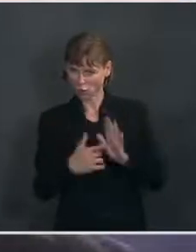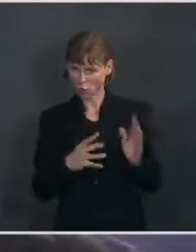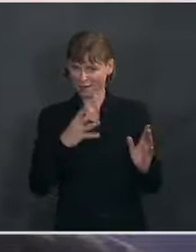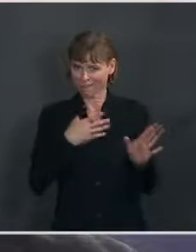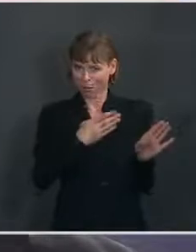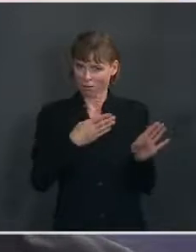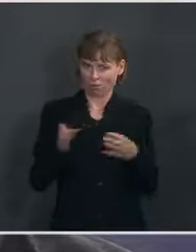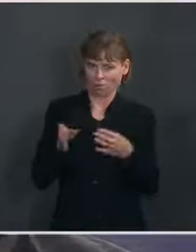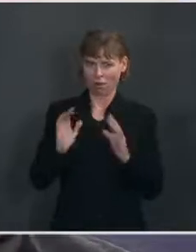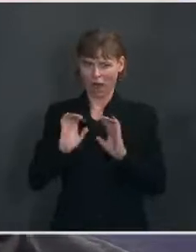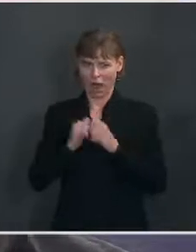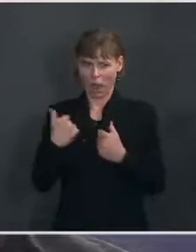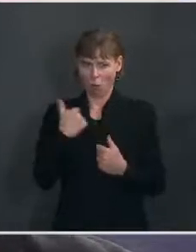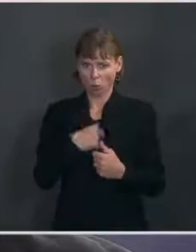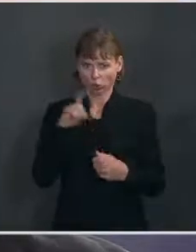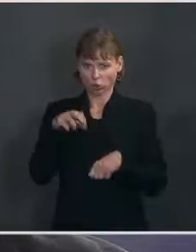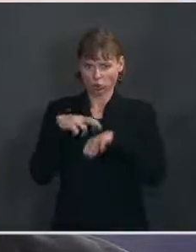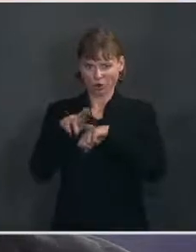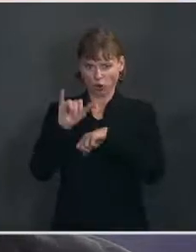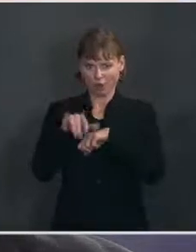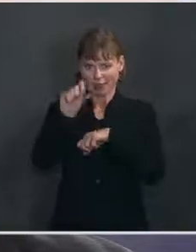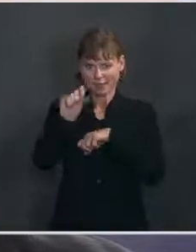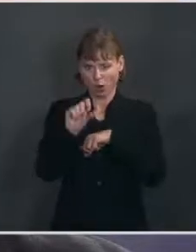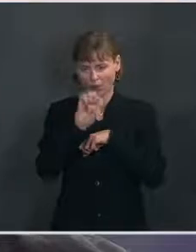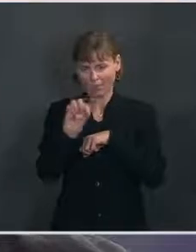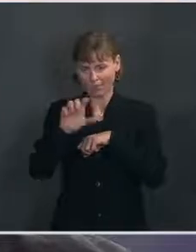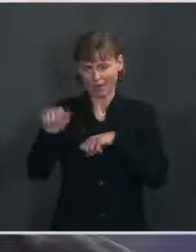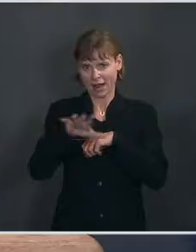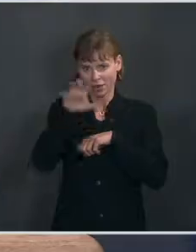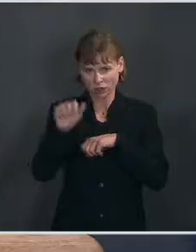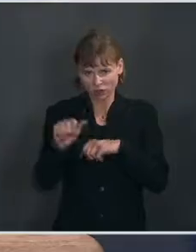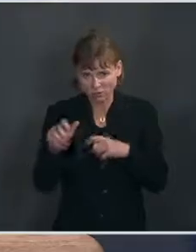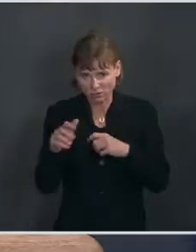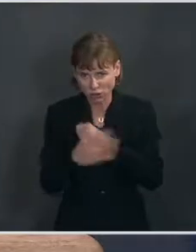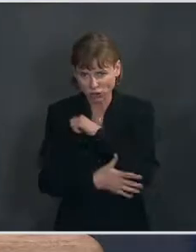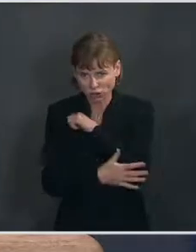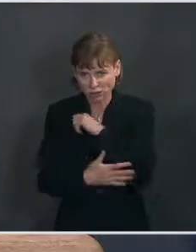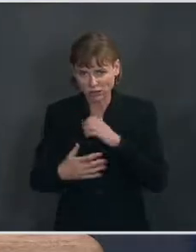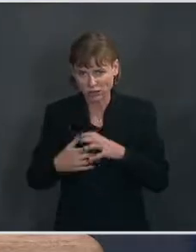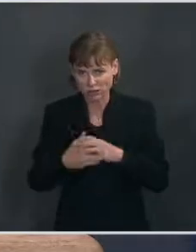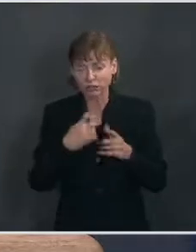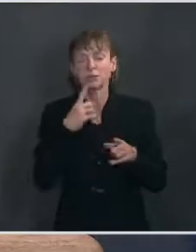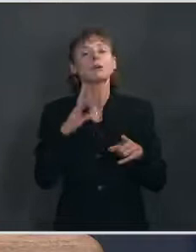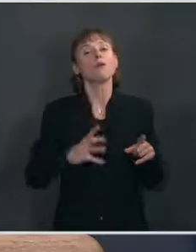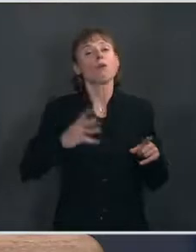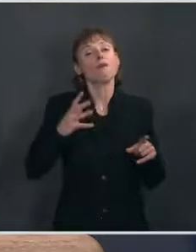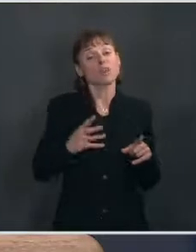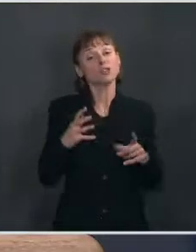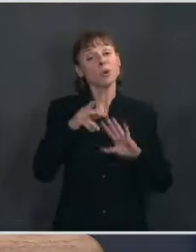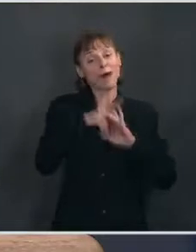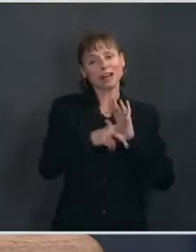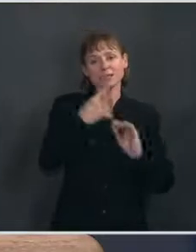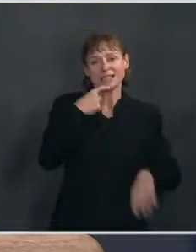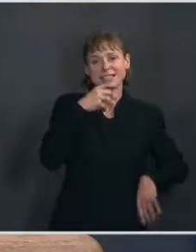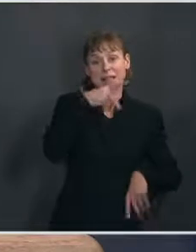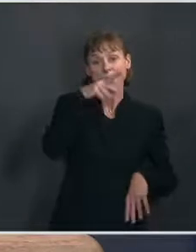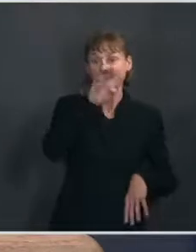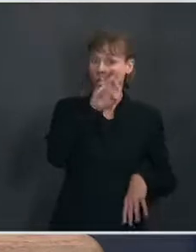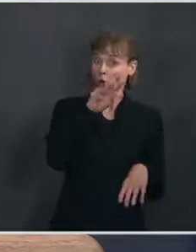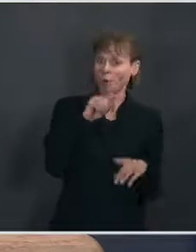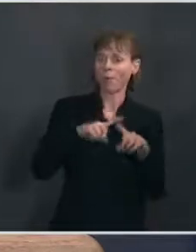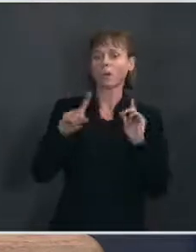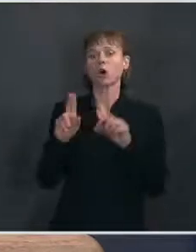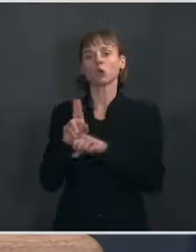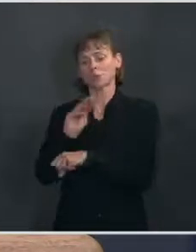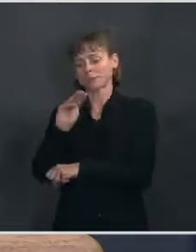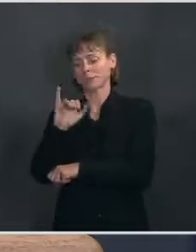how we're to refer to that Southeast Asian country? Ms. Well, our official policy is that we say Burma, but use Myanmar as a courtesy